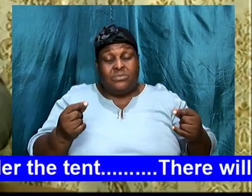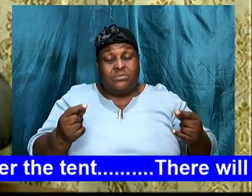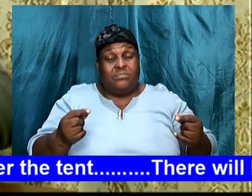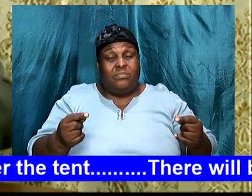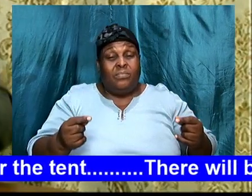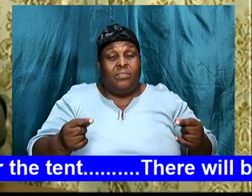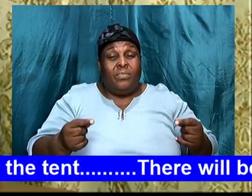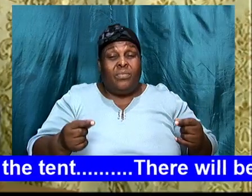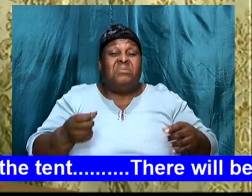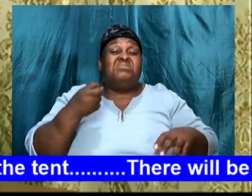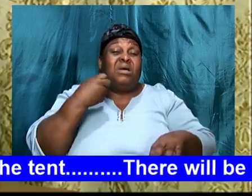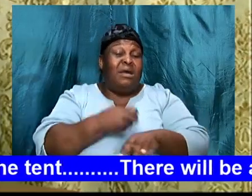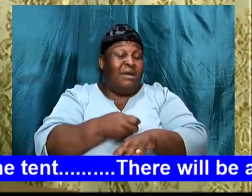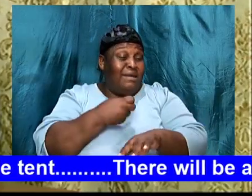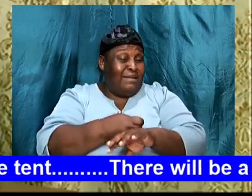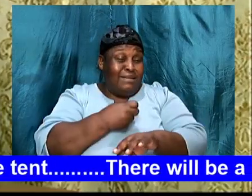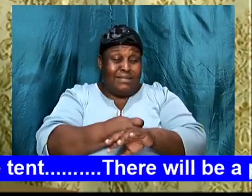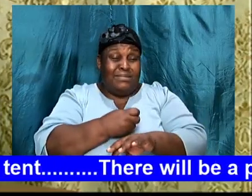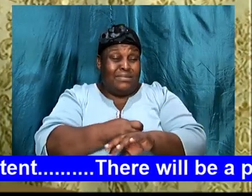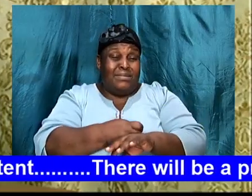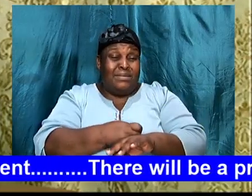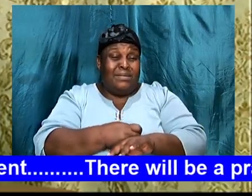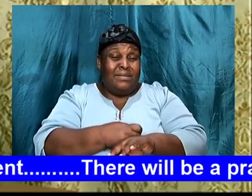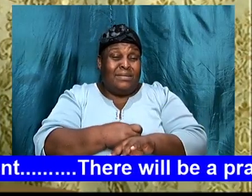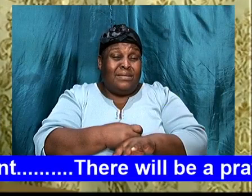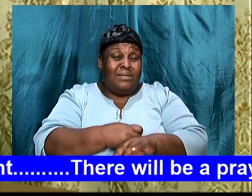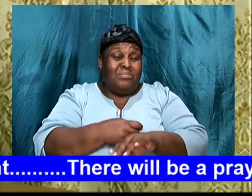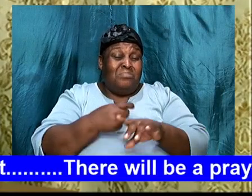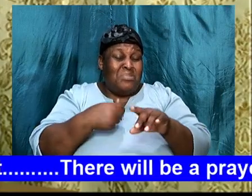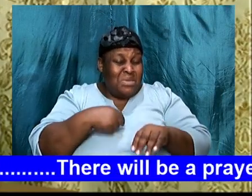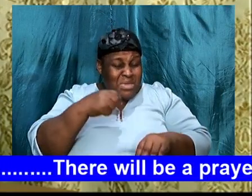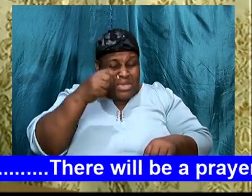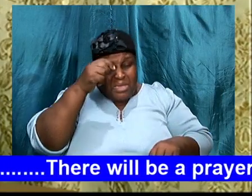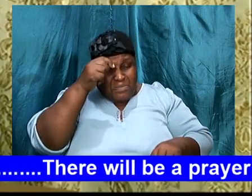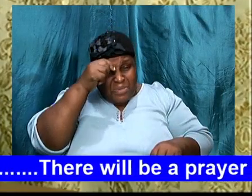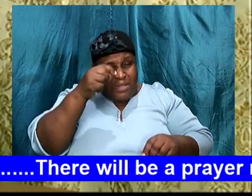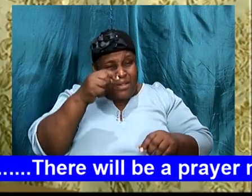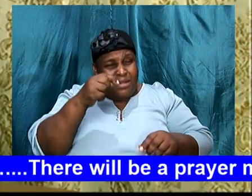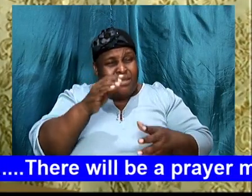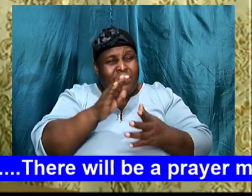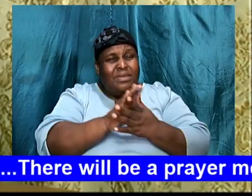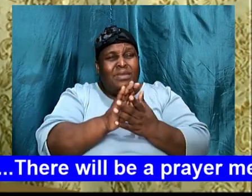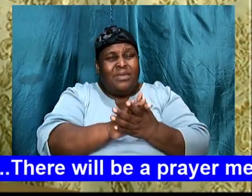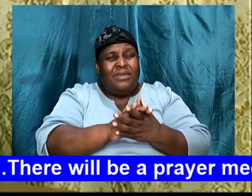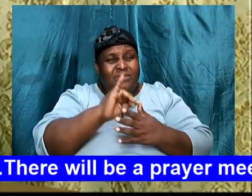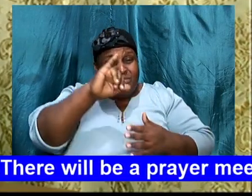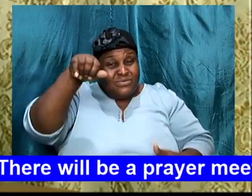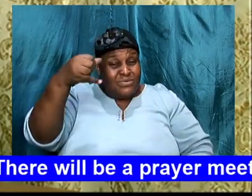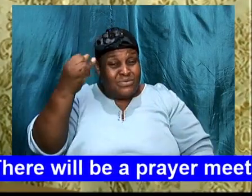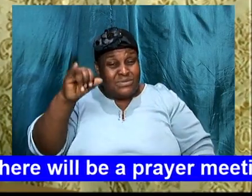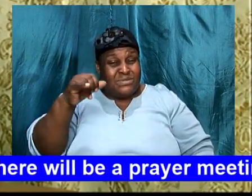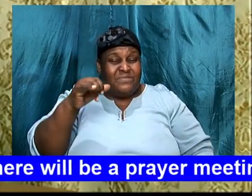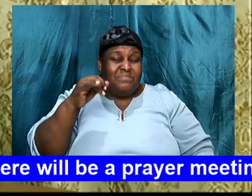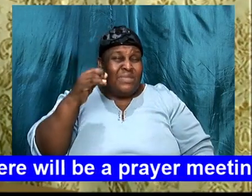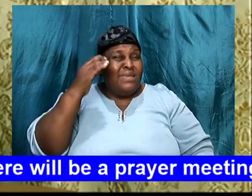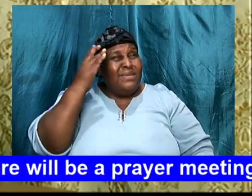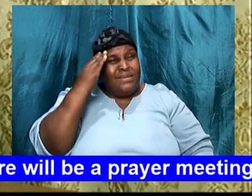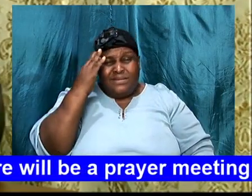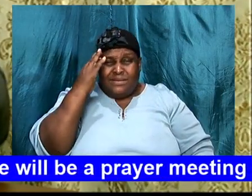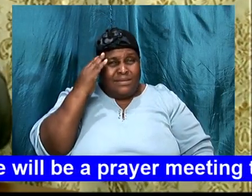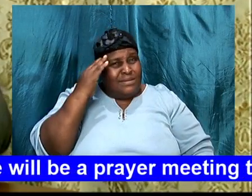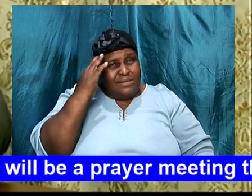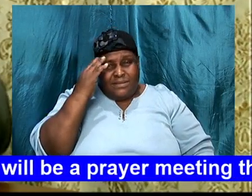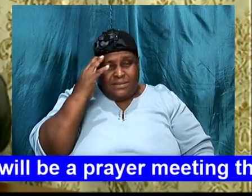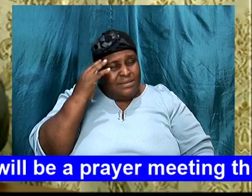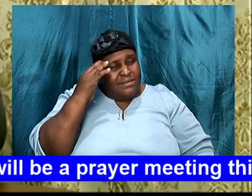And it was rough. I believe that, he pondered, to himself, many times. Why do I, have to endure